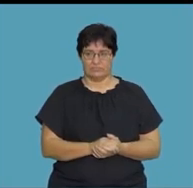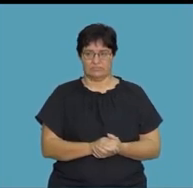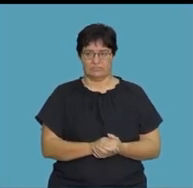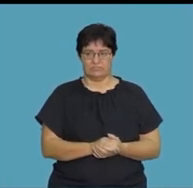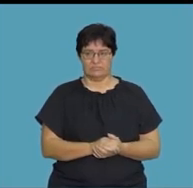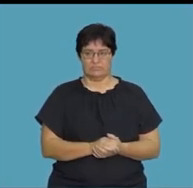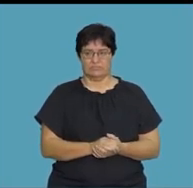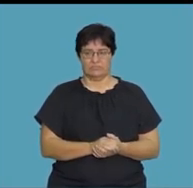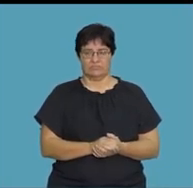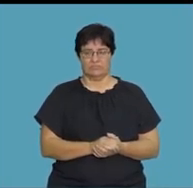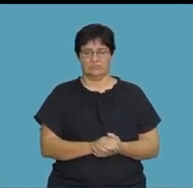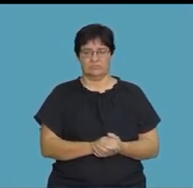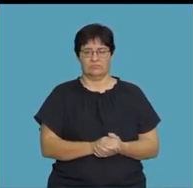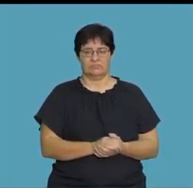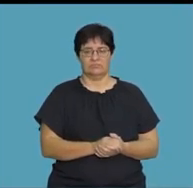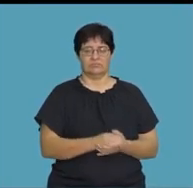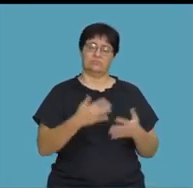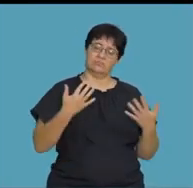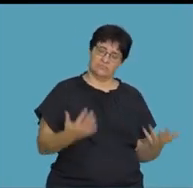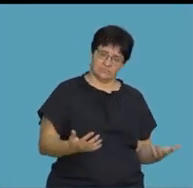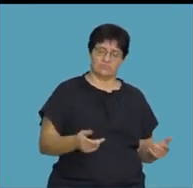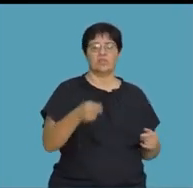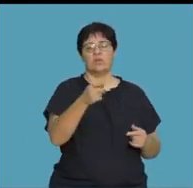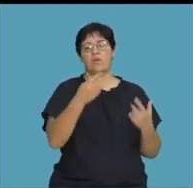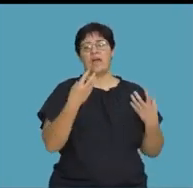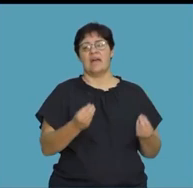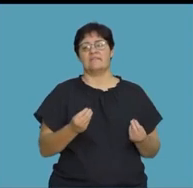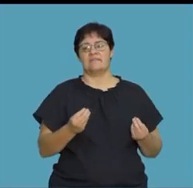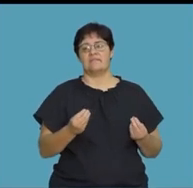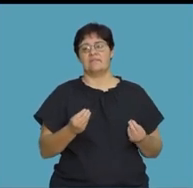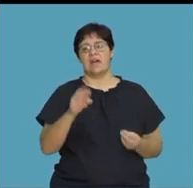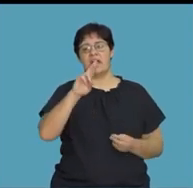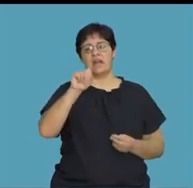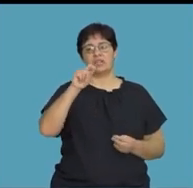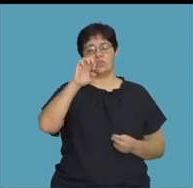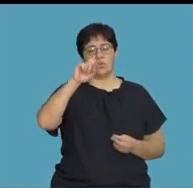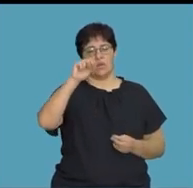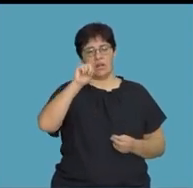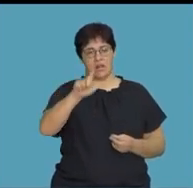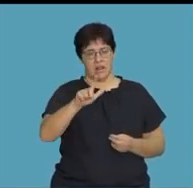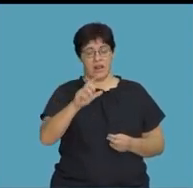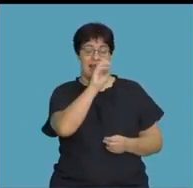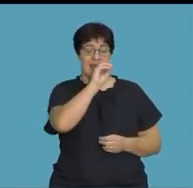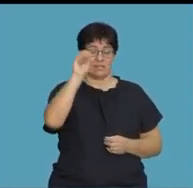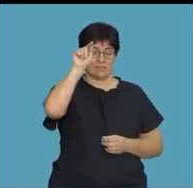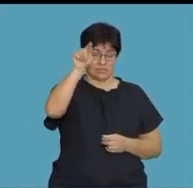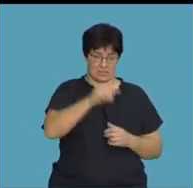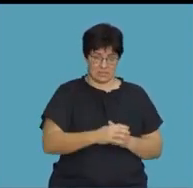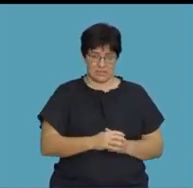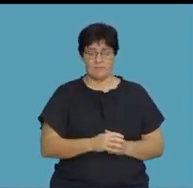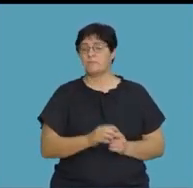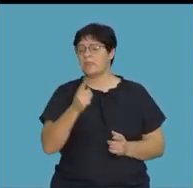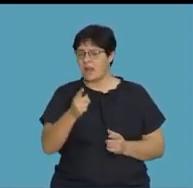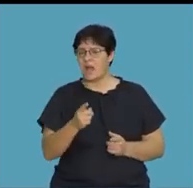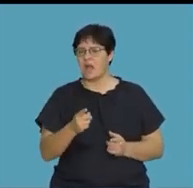an exponent of negative 2. We also have rational exponents. Remember from the concept of